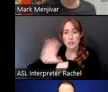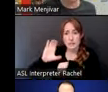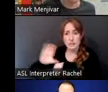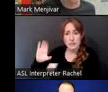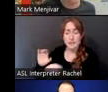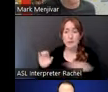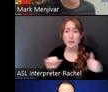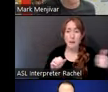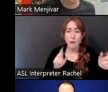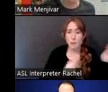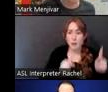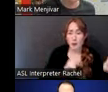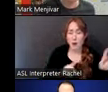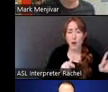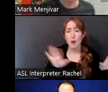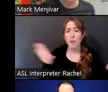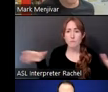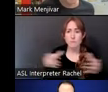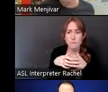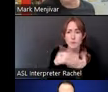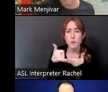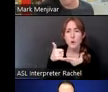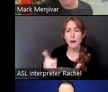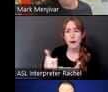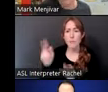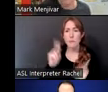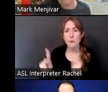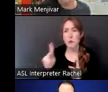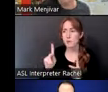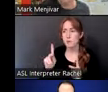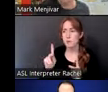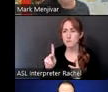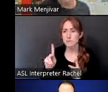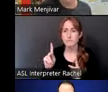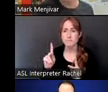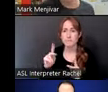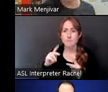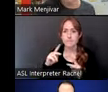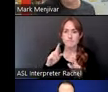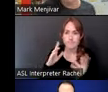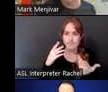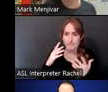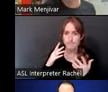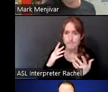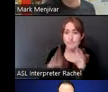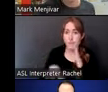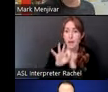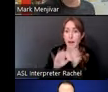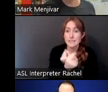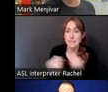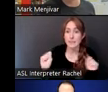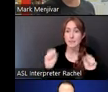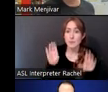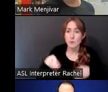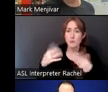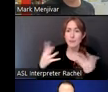individuals receive, get to safety, right? Provide sanctuary and help people along that way. And